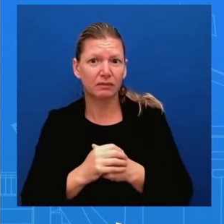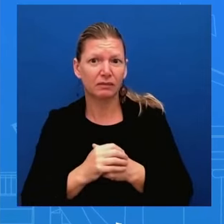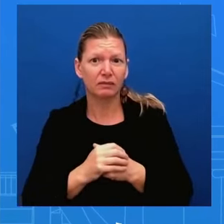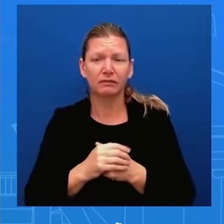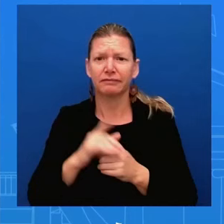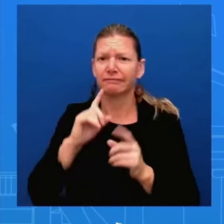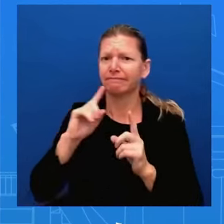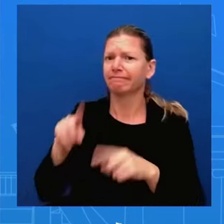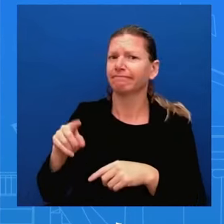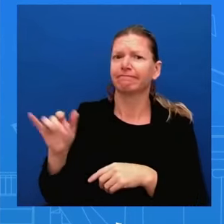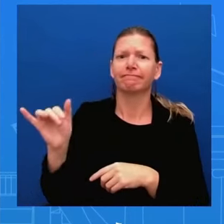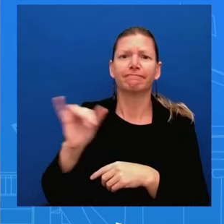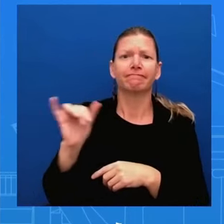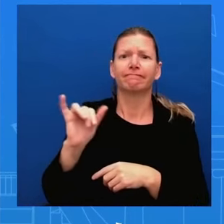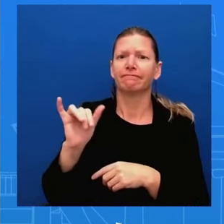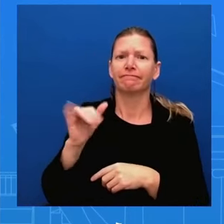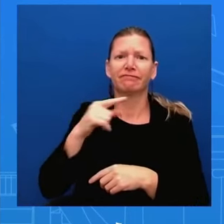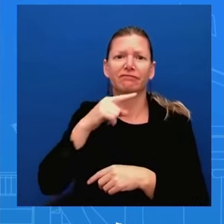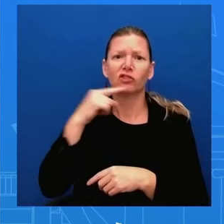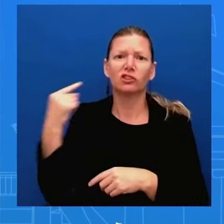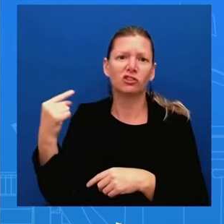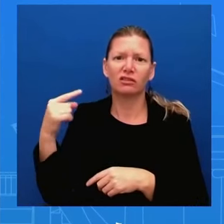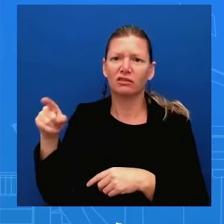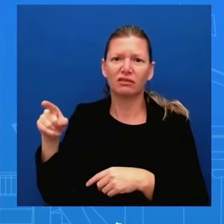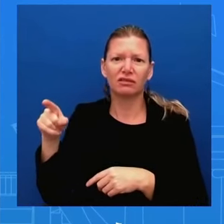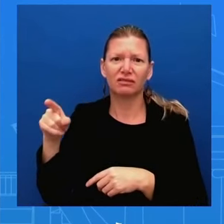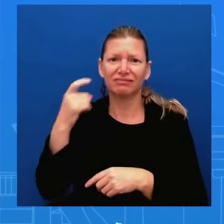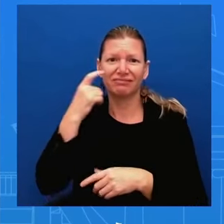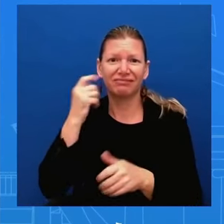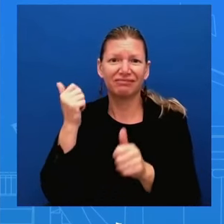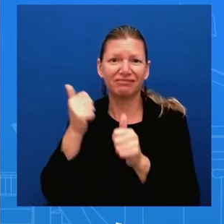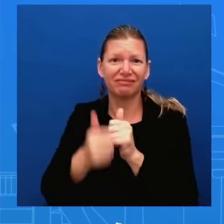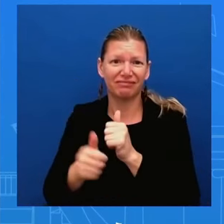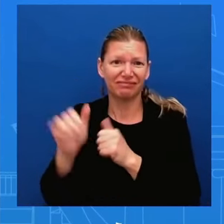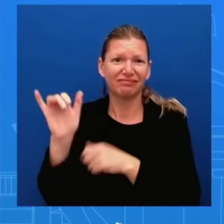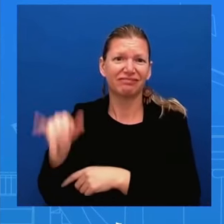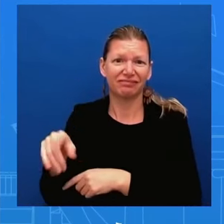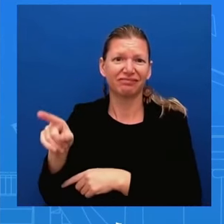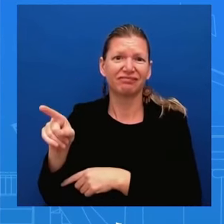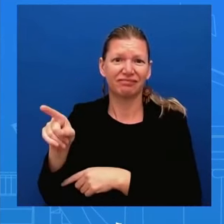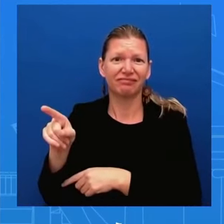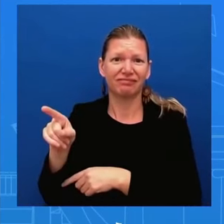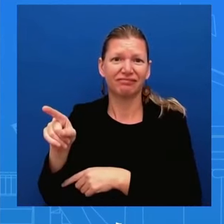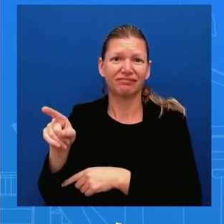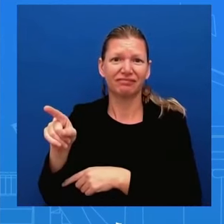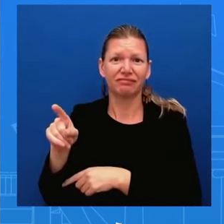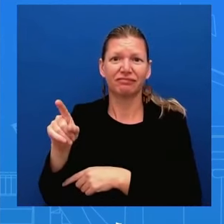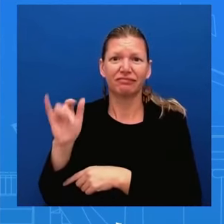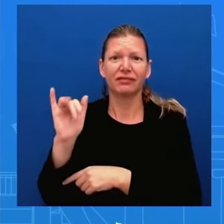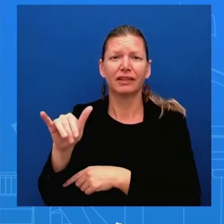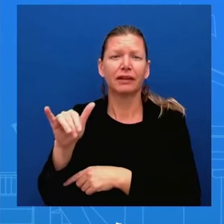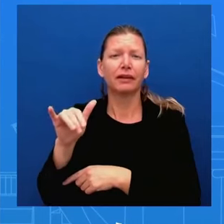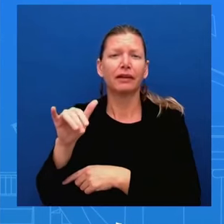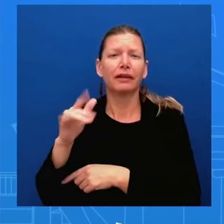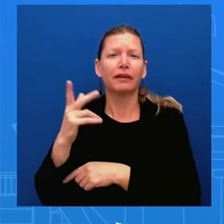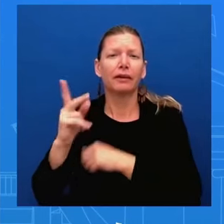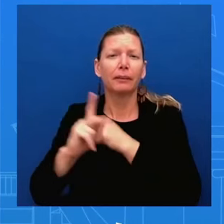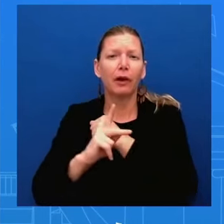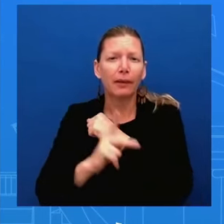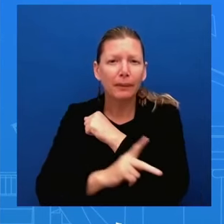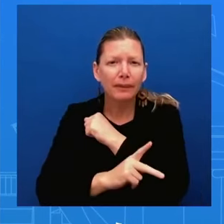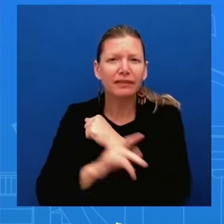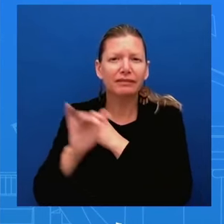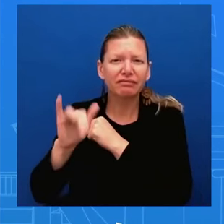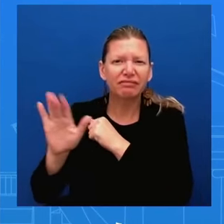passed as you just uh stated uh parliament and we expect the president to veto it while it is